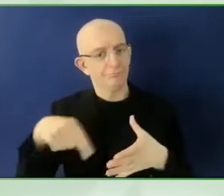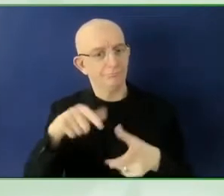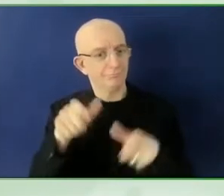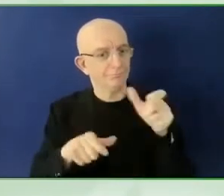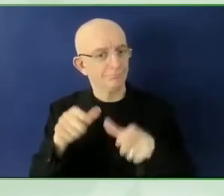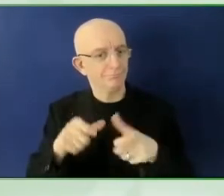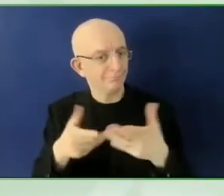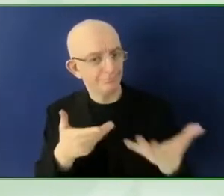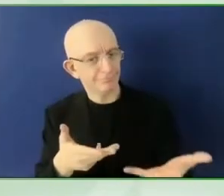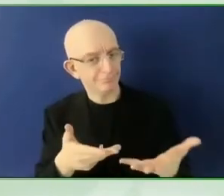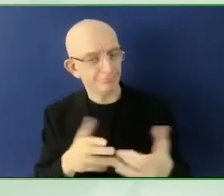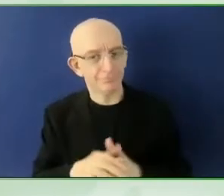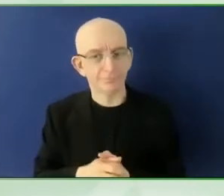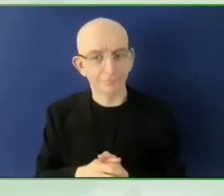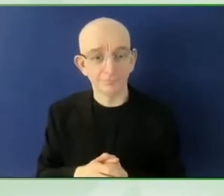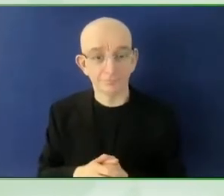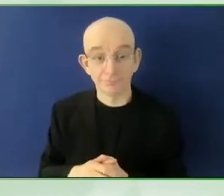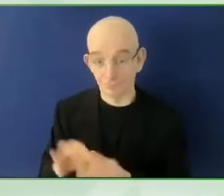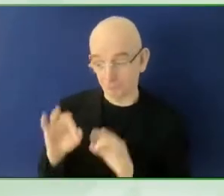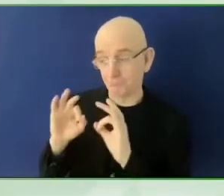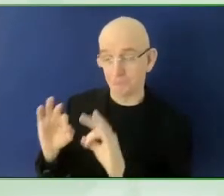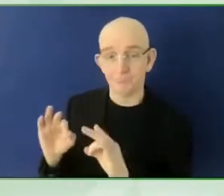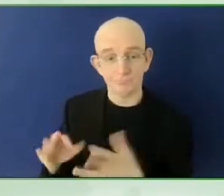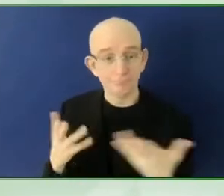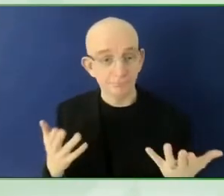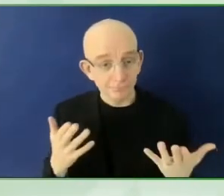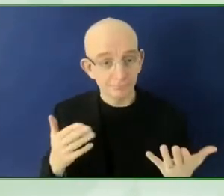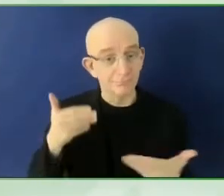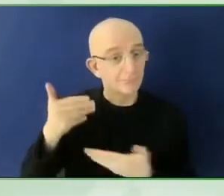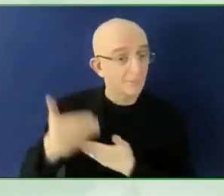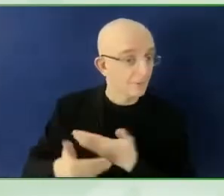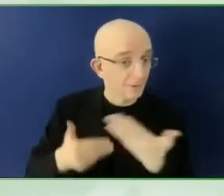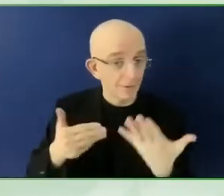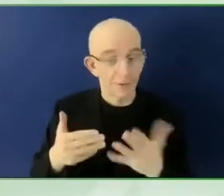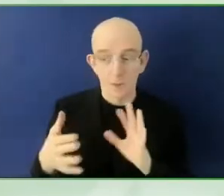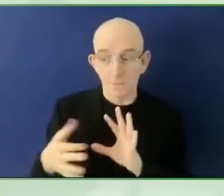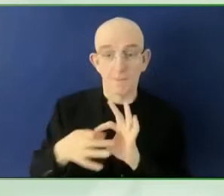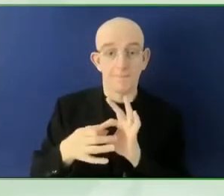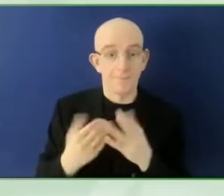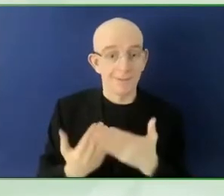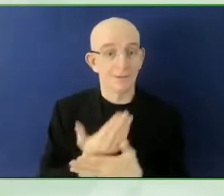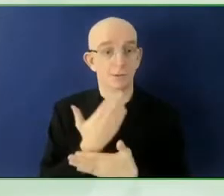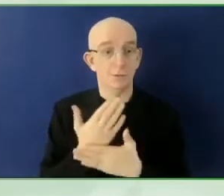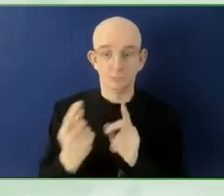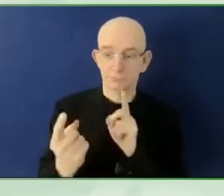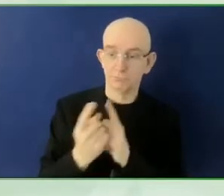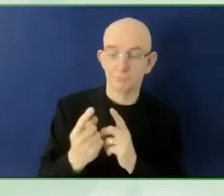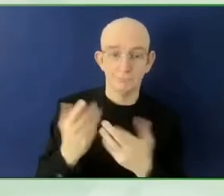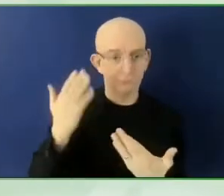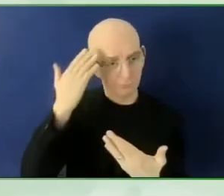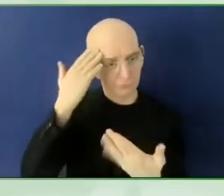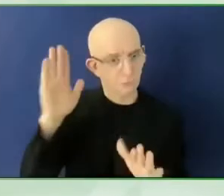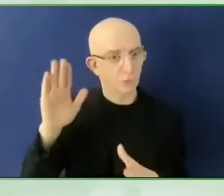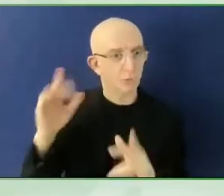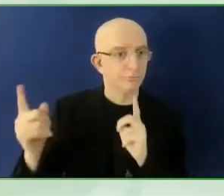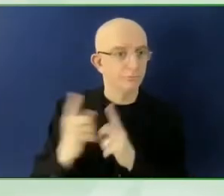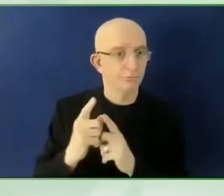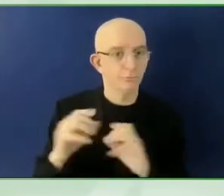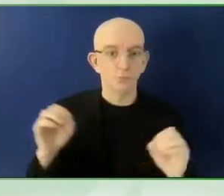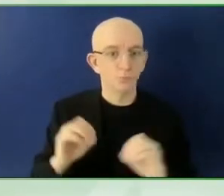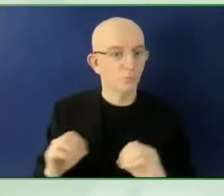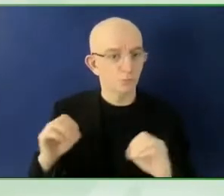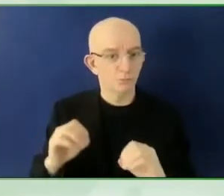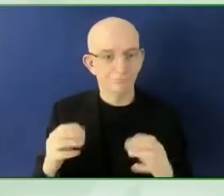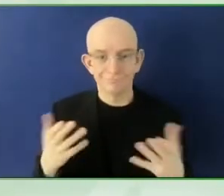help. And the person who answers the Be My Eyes call is having that perspective